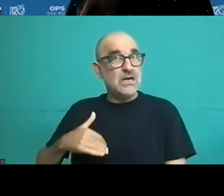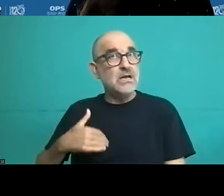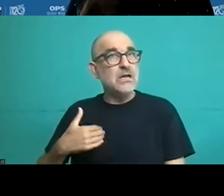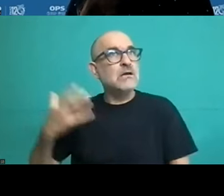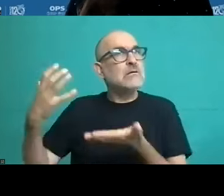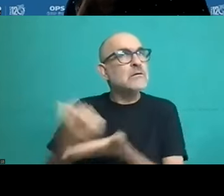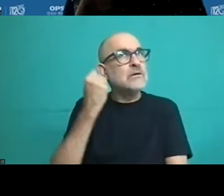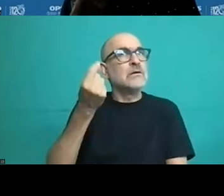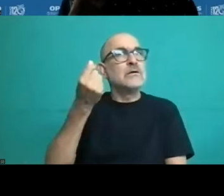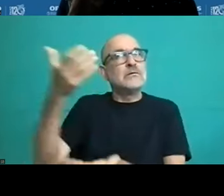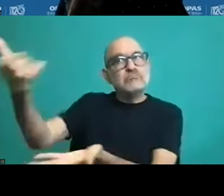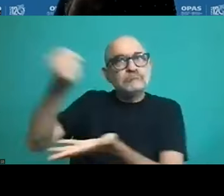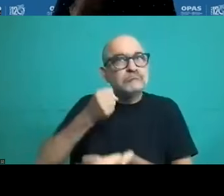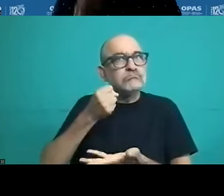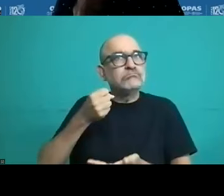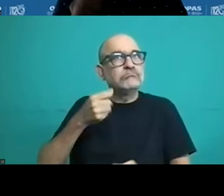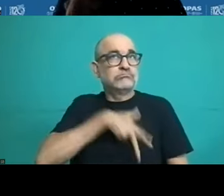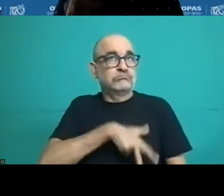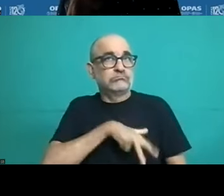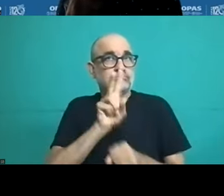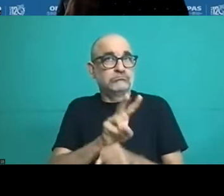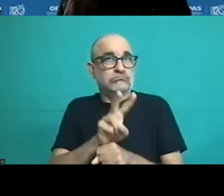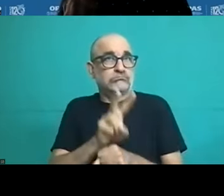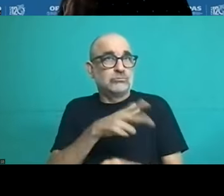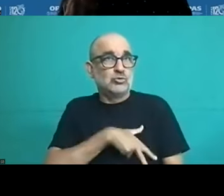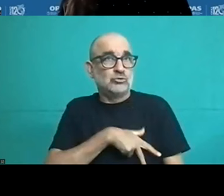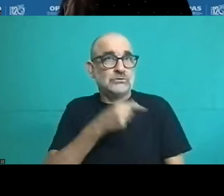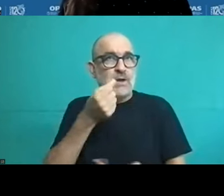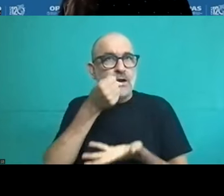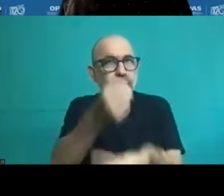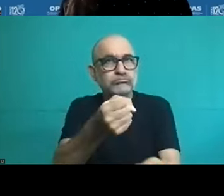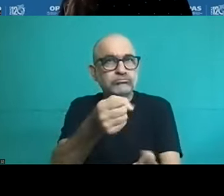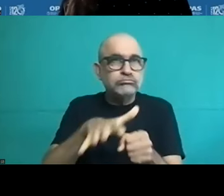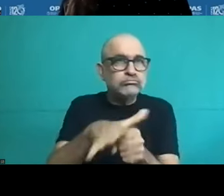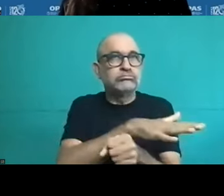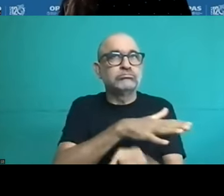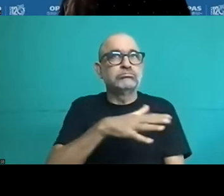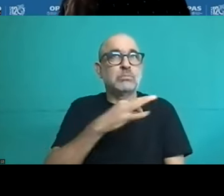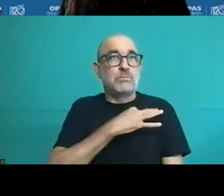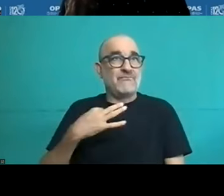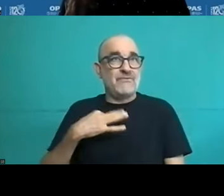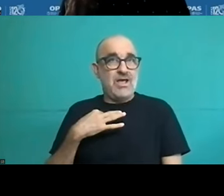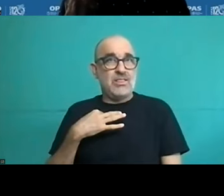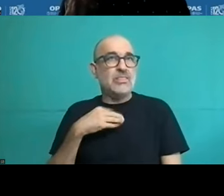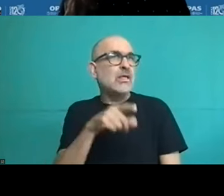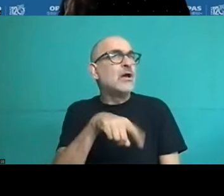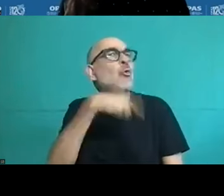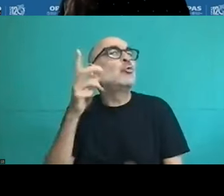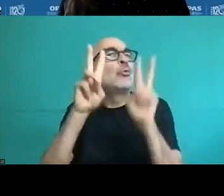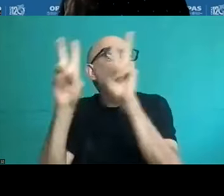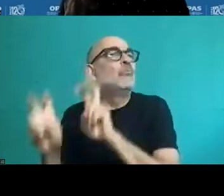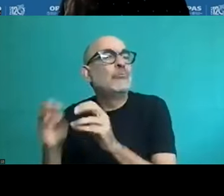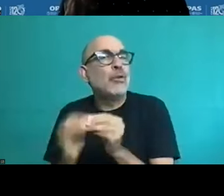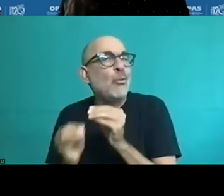is another of the issues that have been discussed. I think these are all challenges in a